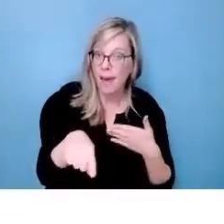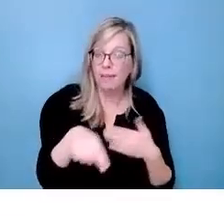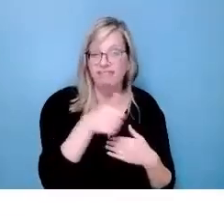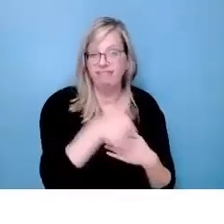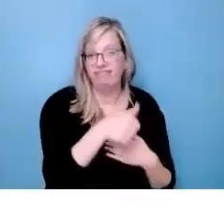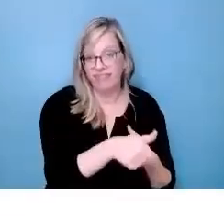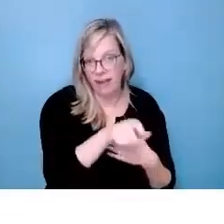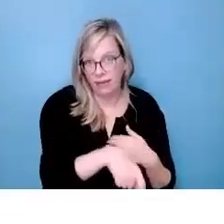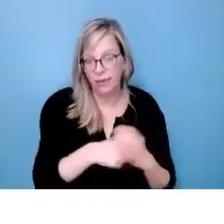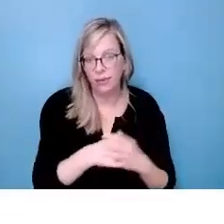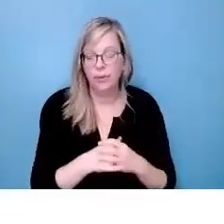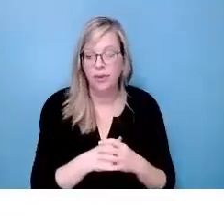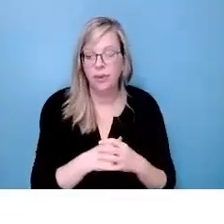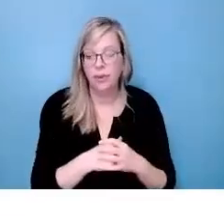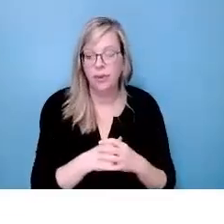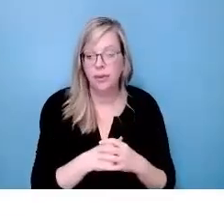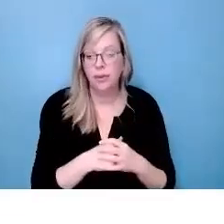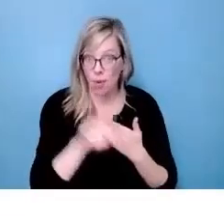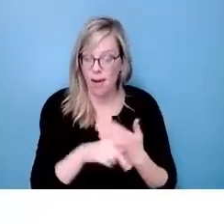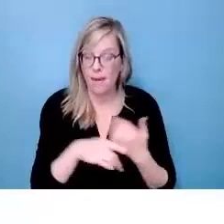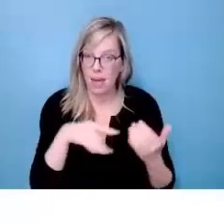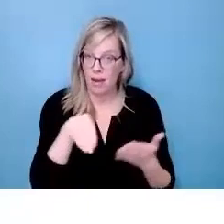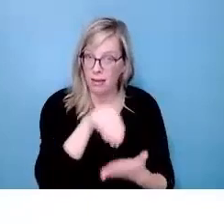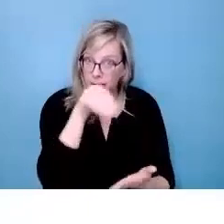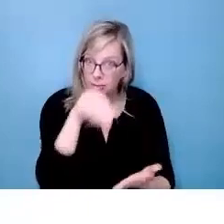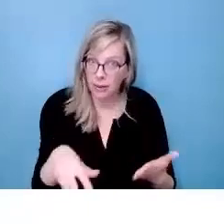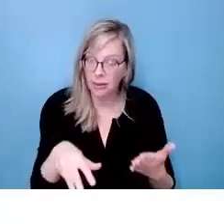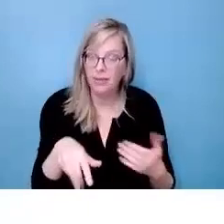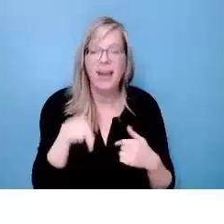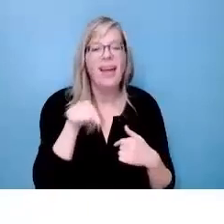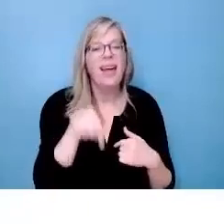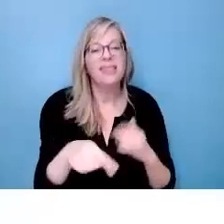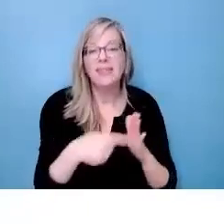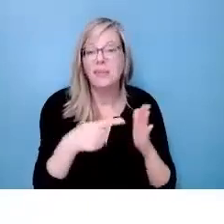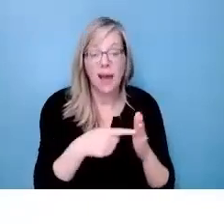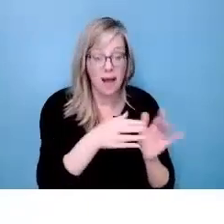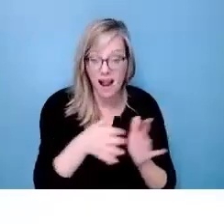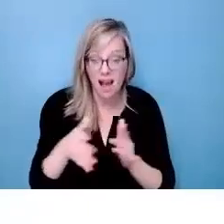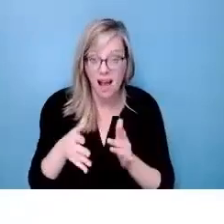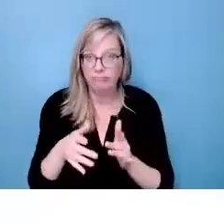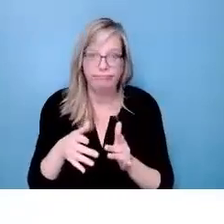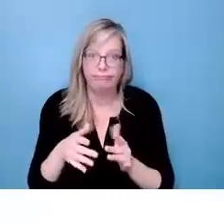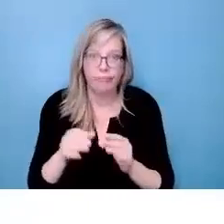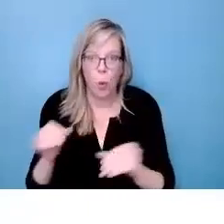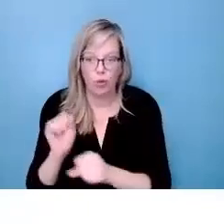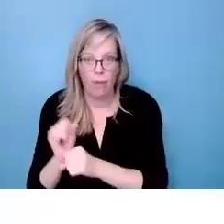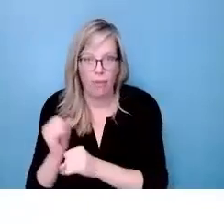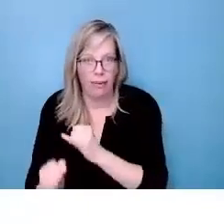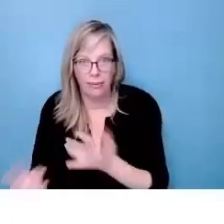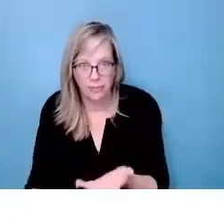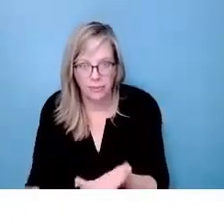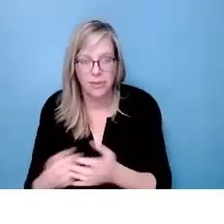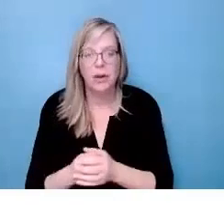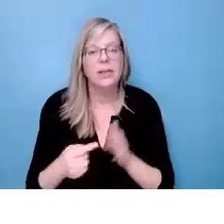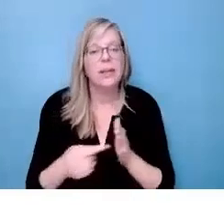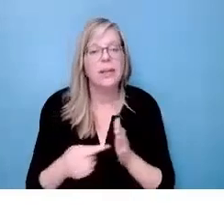disabled workers. The programs themselves are expensive and often do not guarantee employment, and employers often